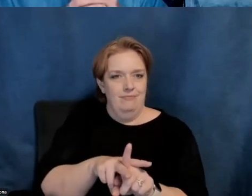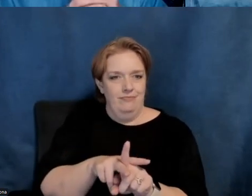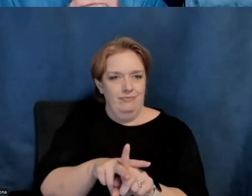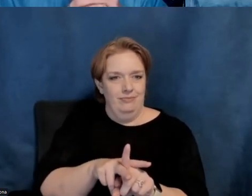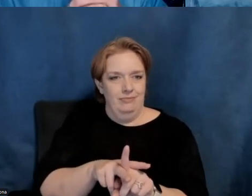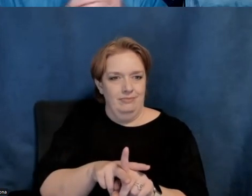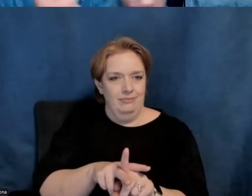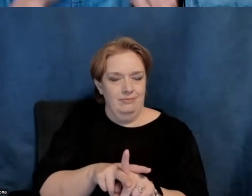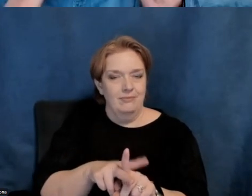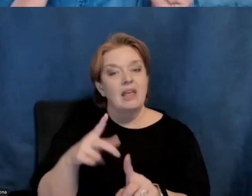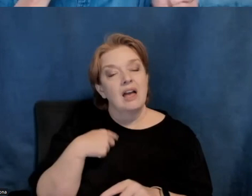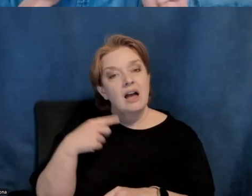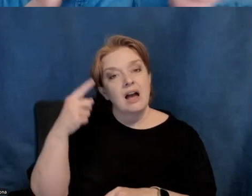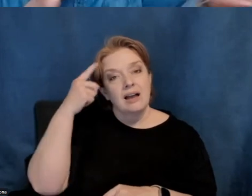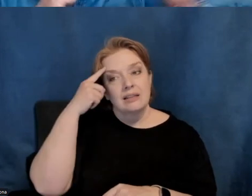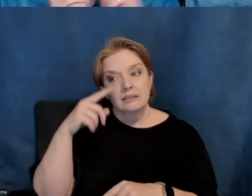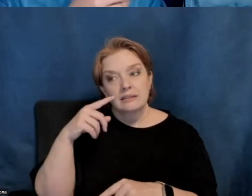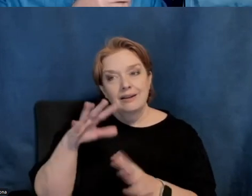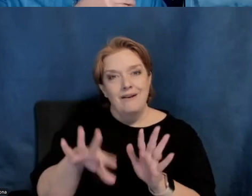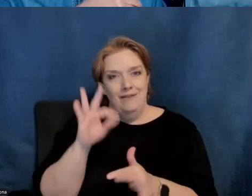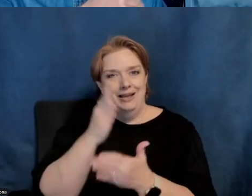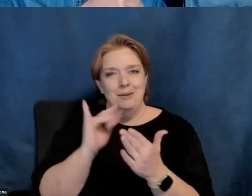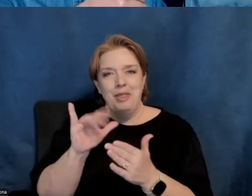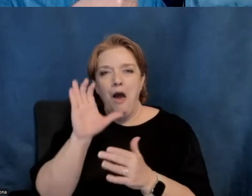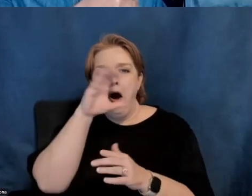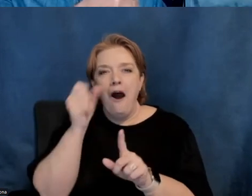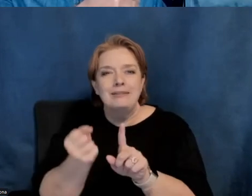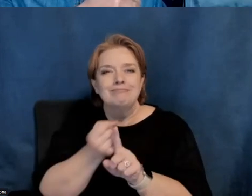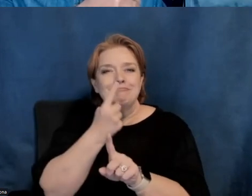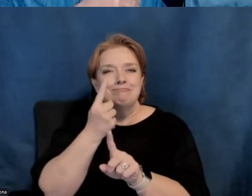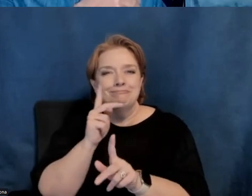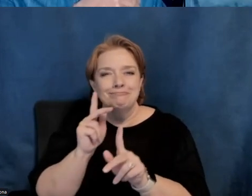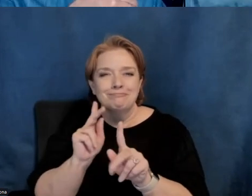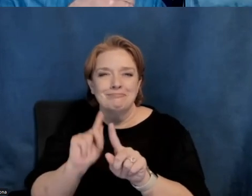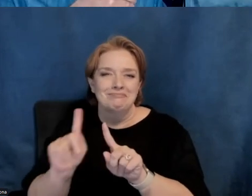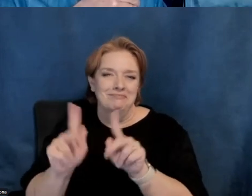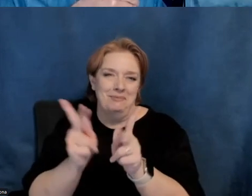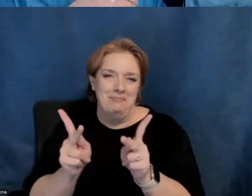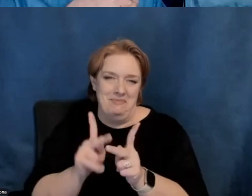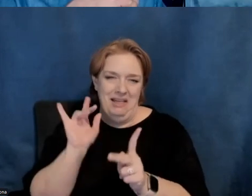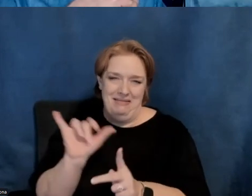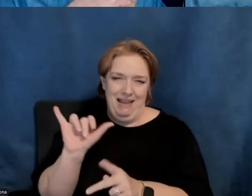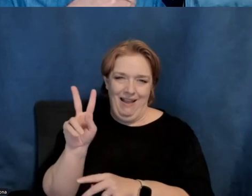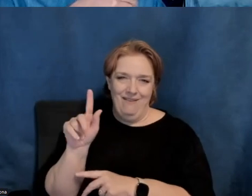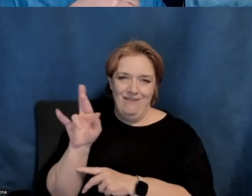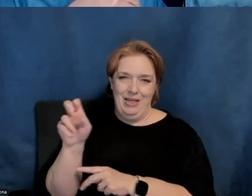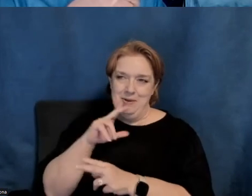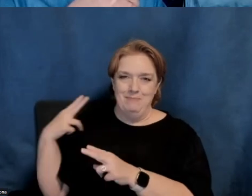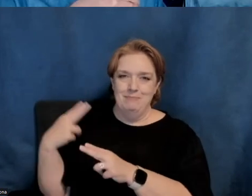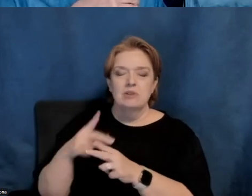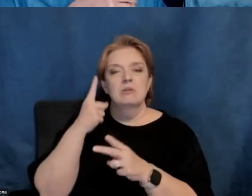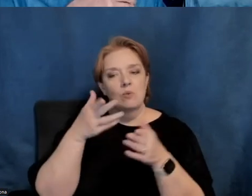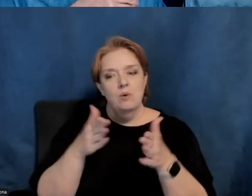I think, um, you know, discovering some of the offbeat places, which I think some of which, uh, uh, Valerie has mentioned, it's a way of understanding,